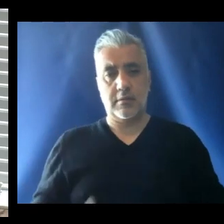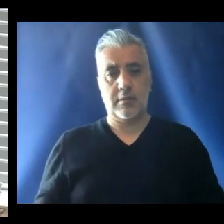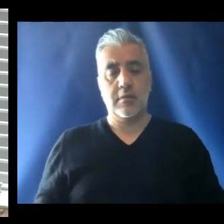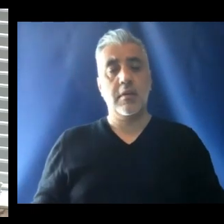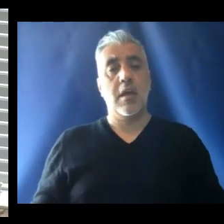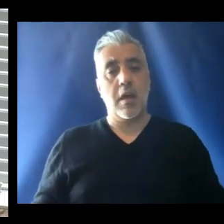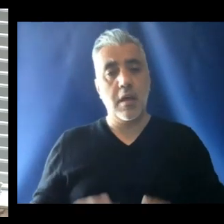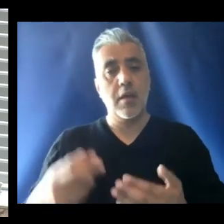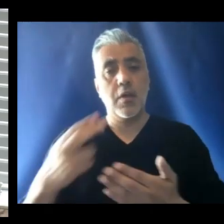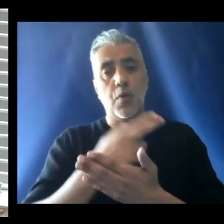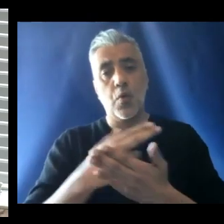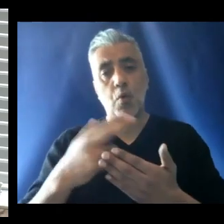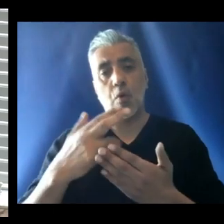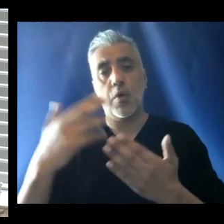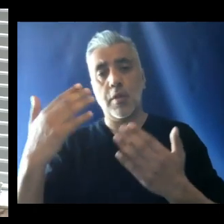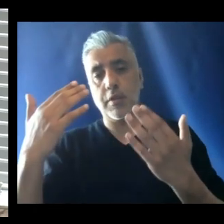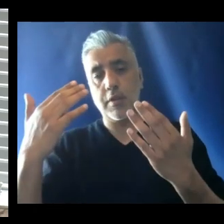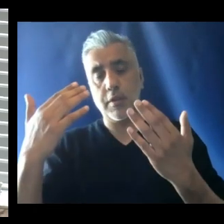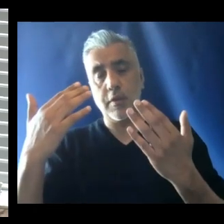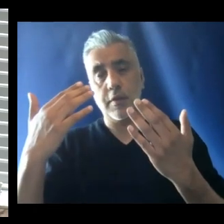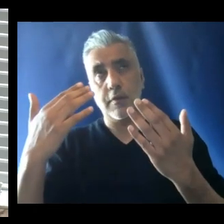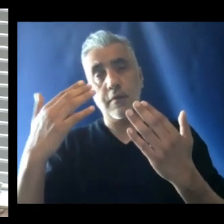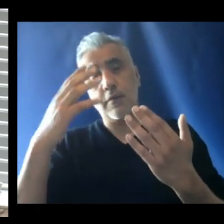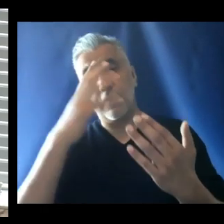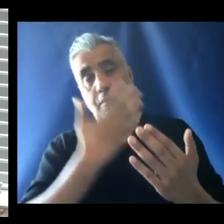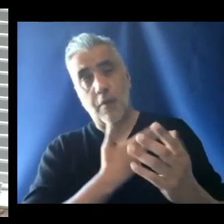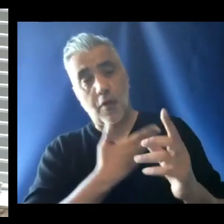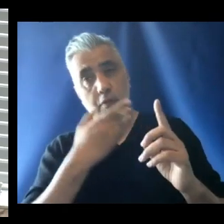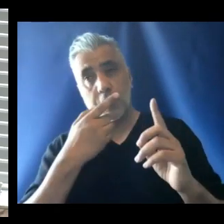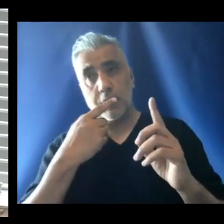And the Holy Father says that their example